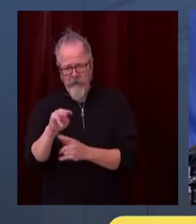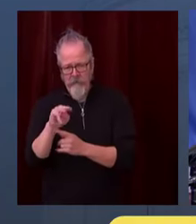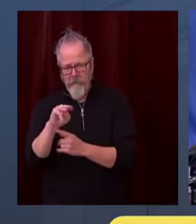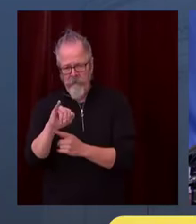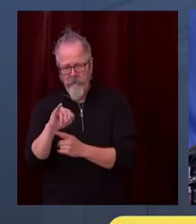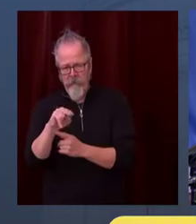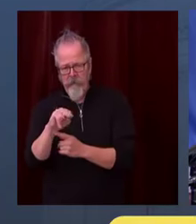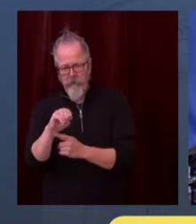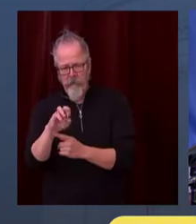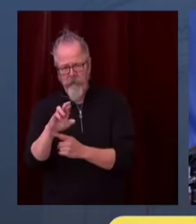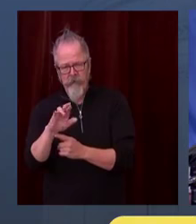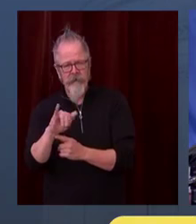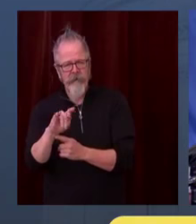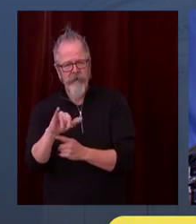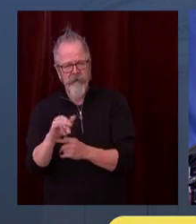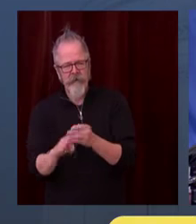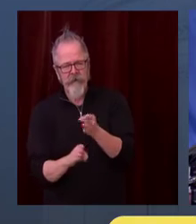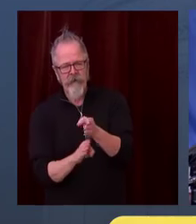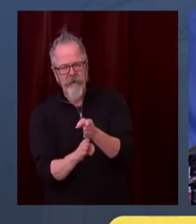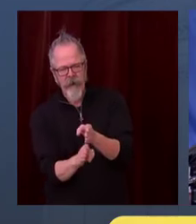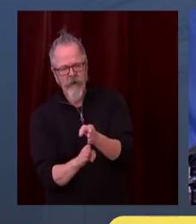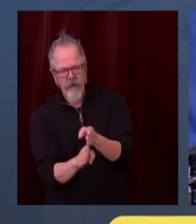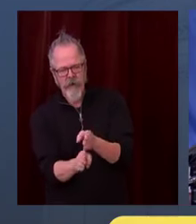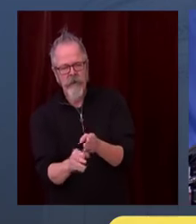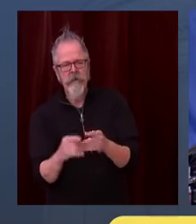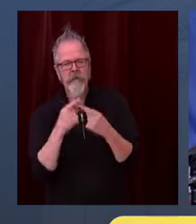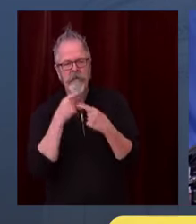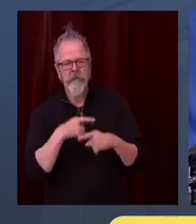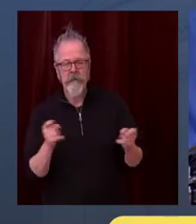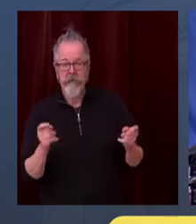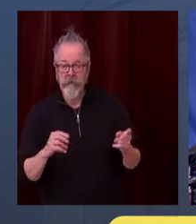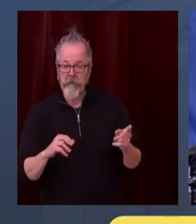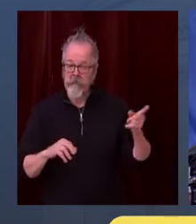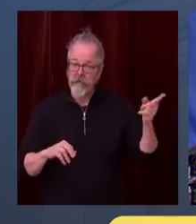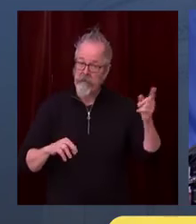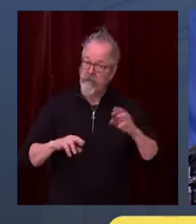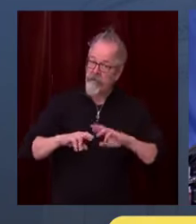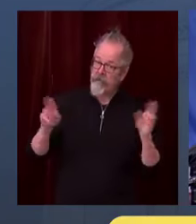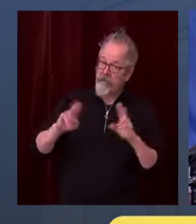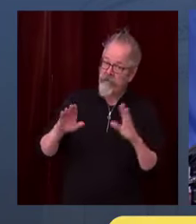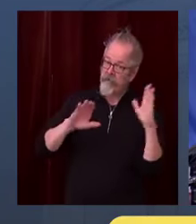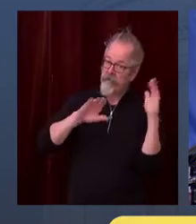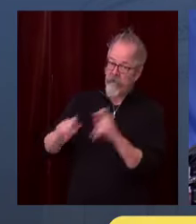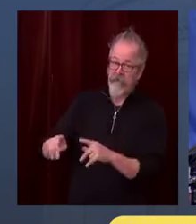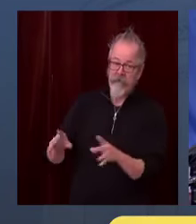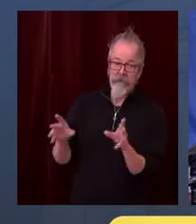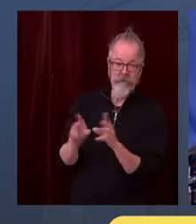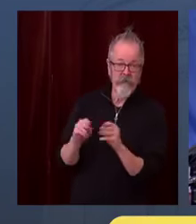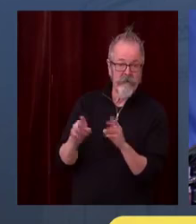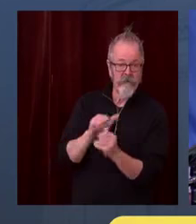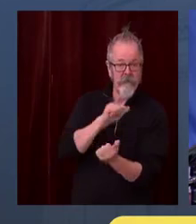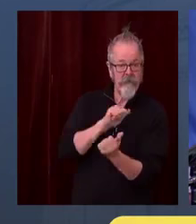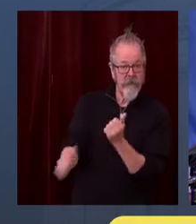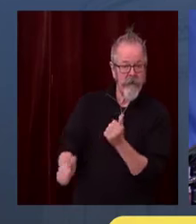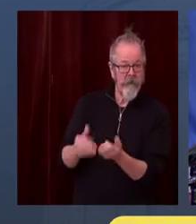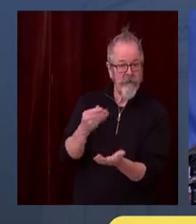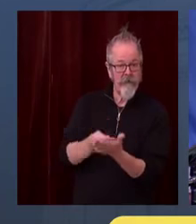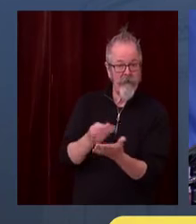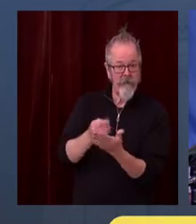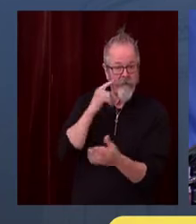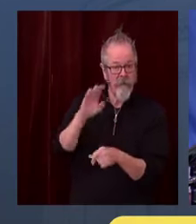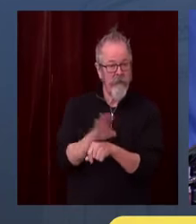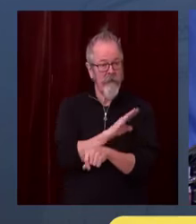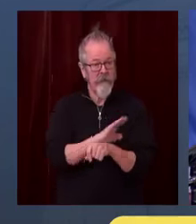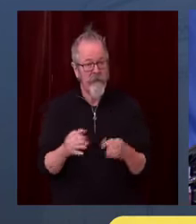special session to pass more relief for businesses. Is that something you're considering at all at this point to call some special